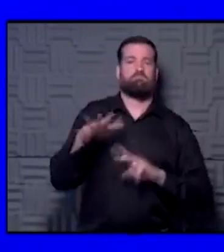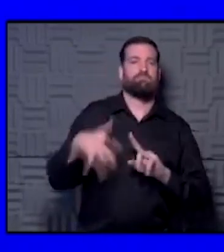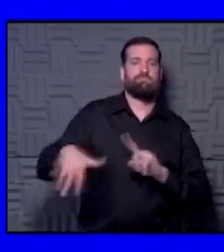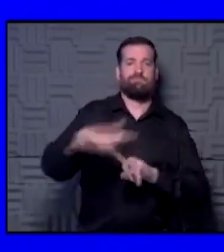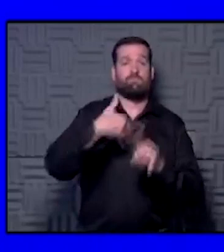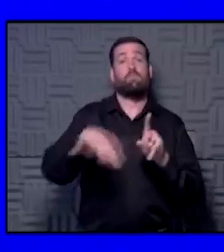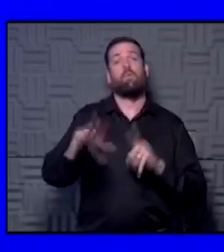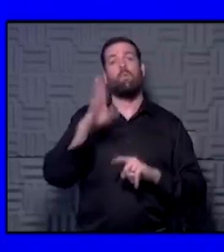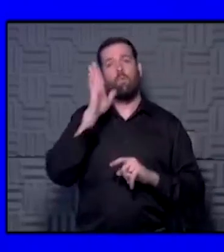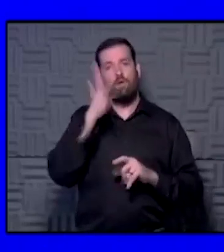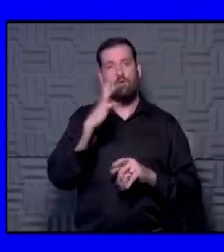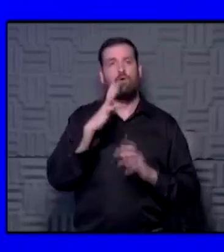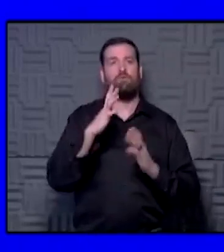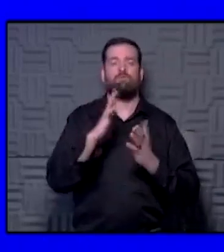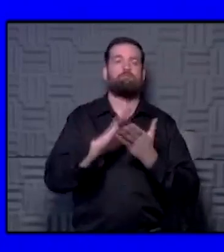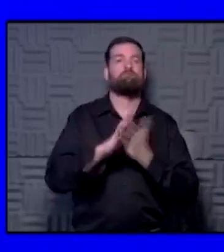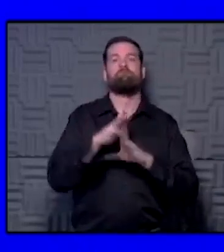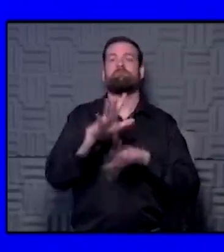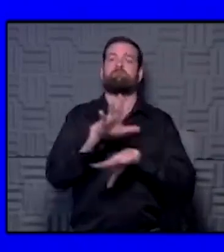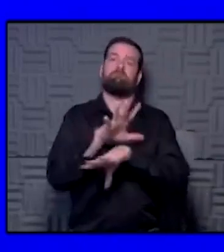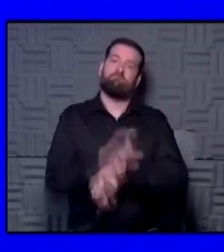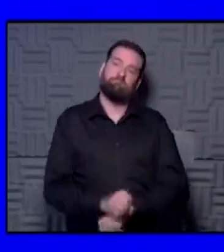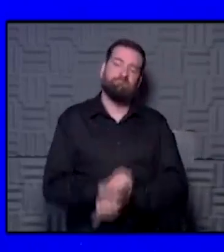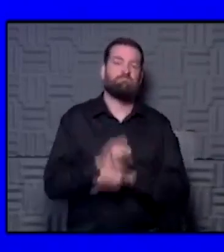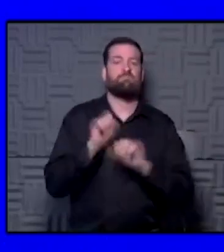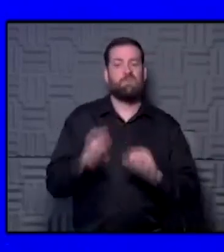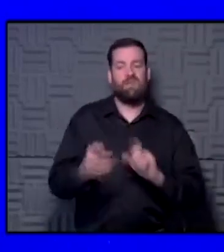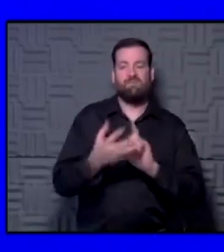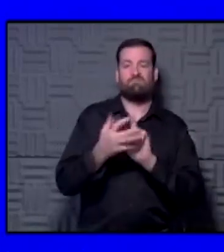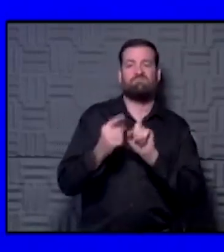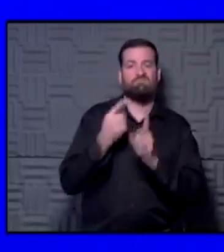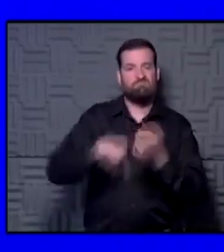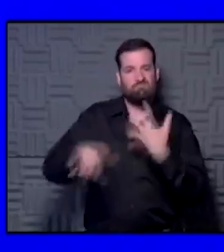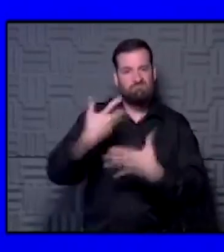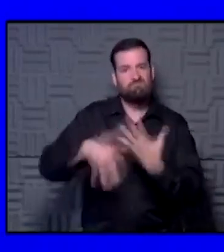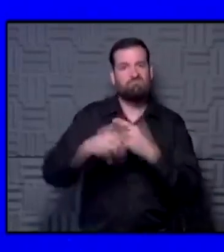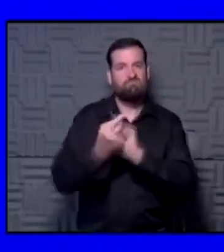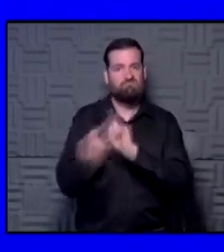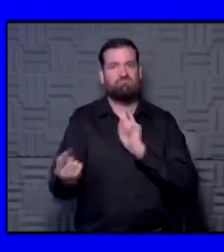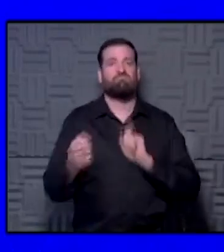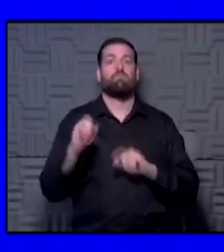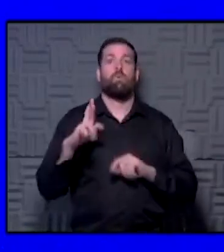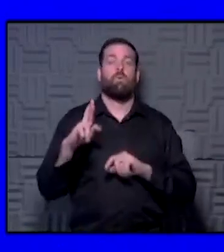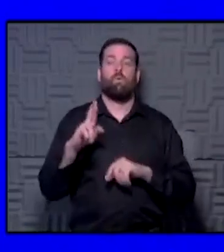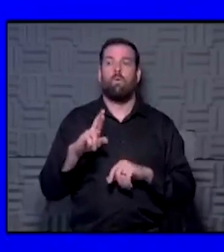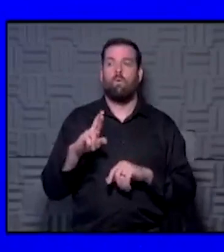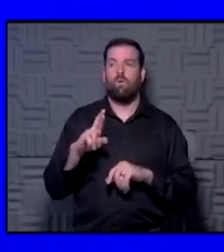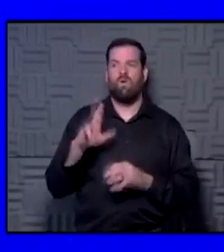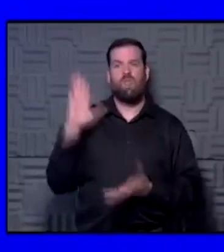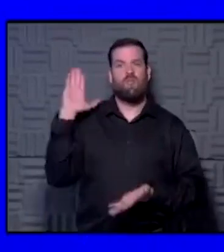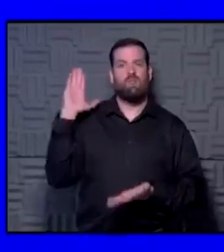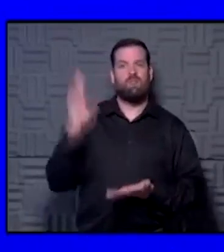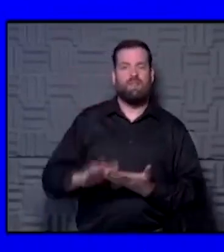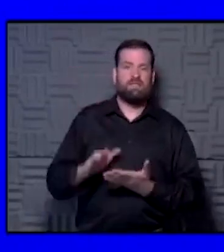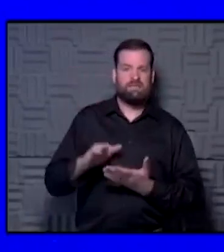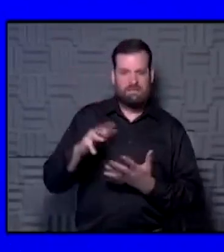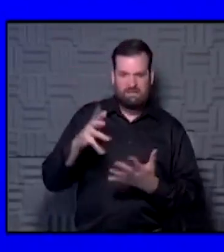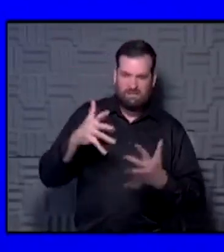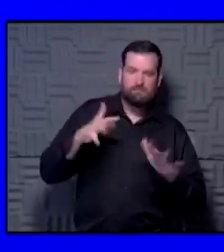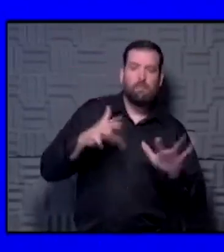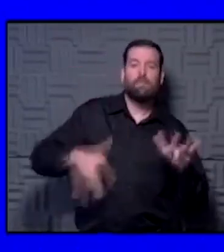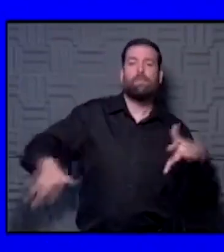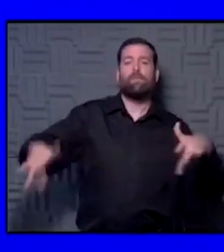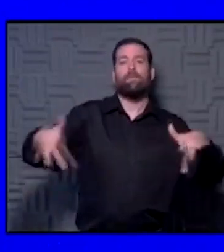will become second nature where you will be able to stay spaced from people, where you will go to those de-densified areas or restaurants